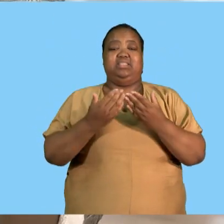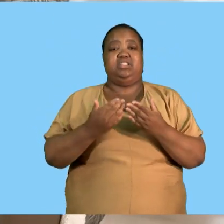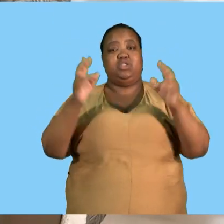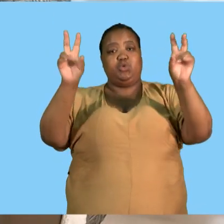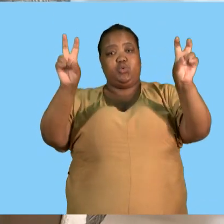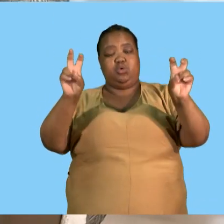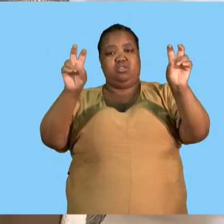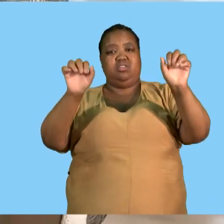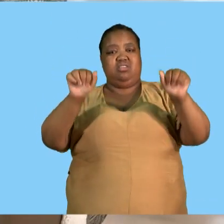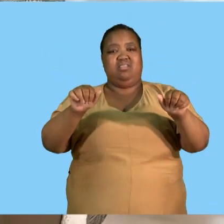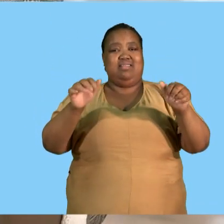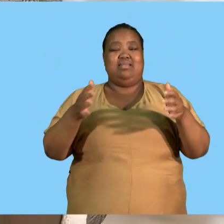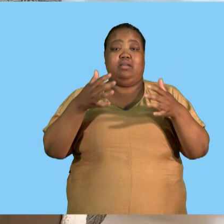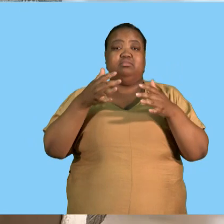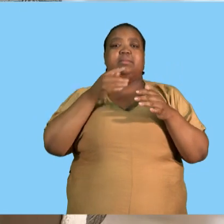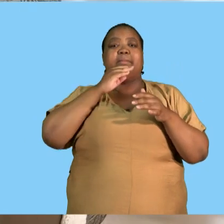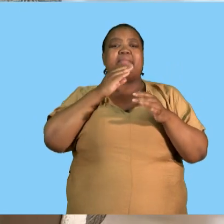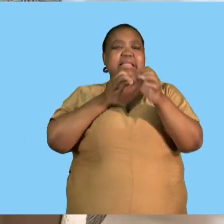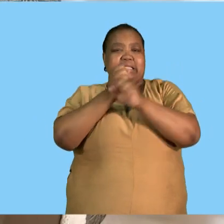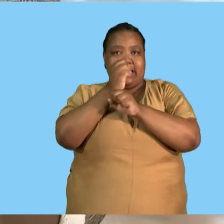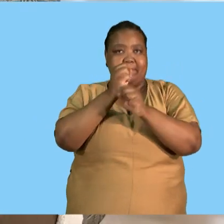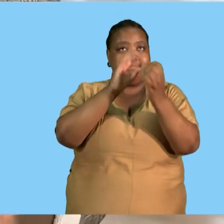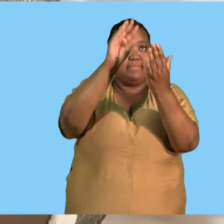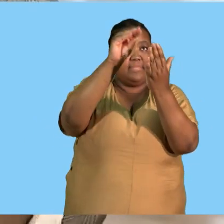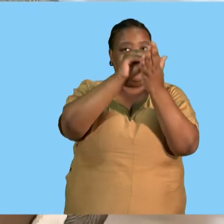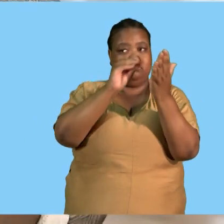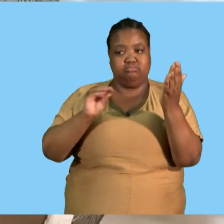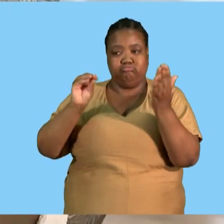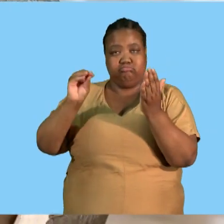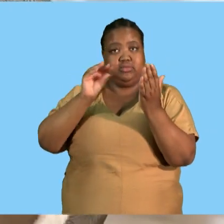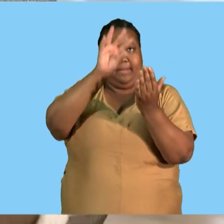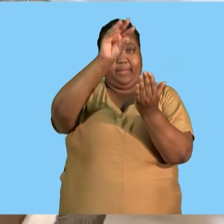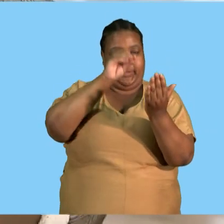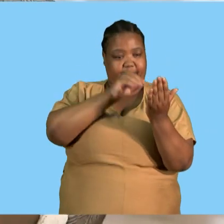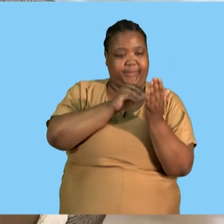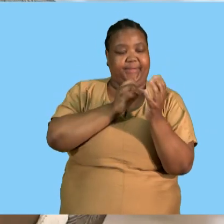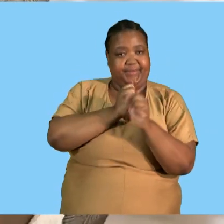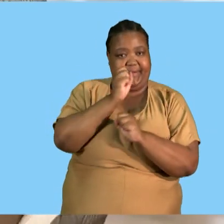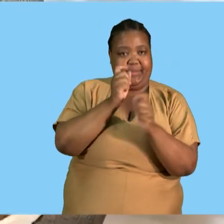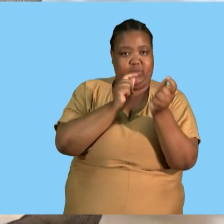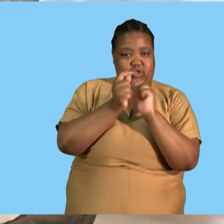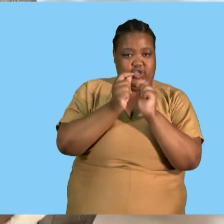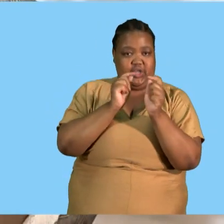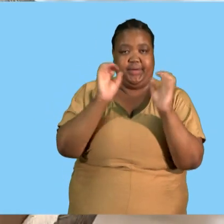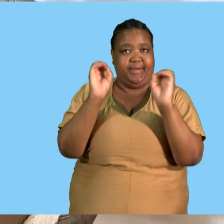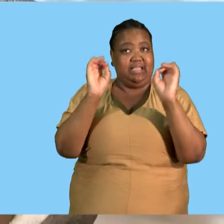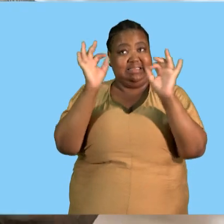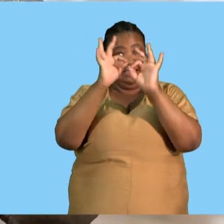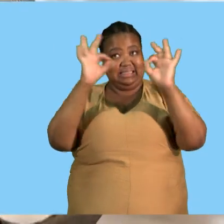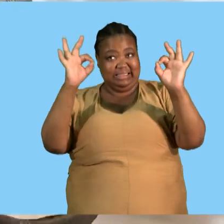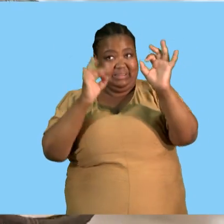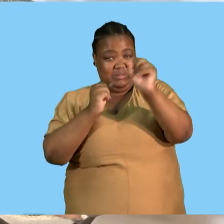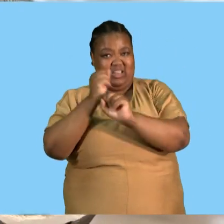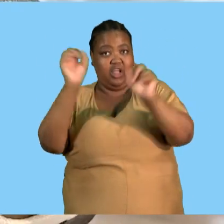you take it word for word you do not change anything verbatim as is nothing should be changed we do not cut sentences